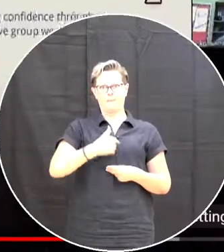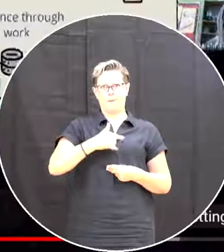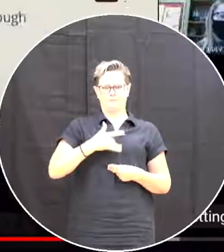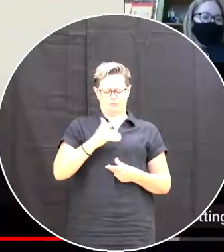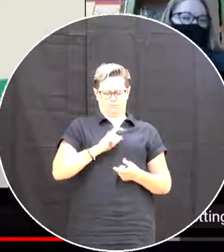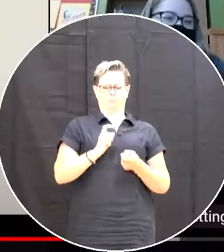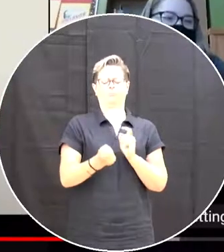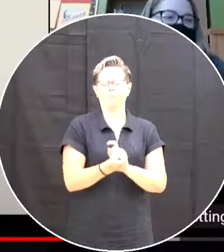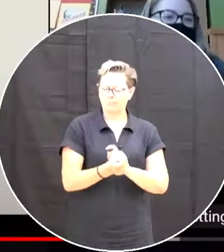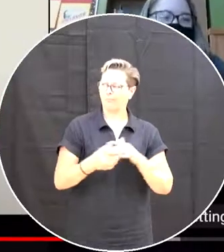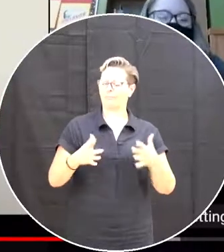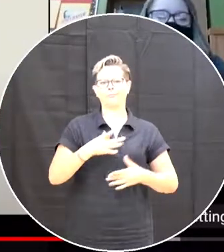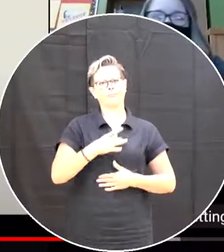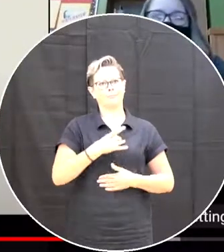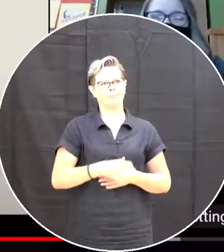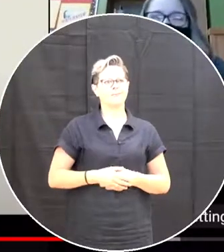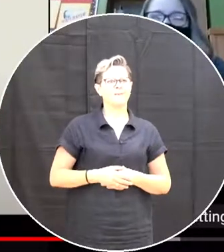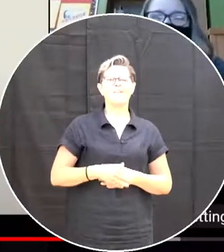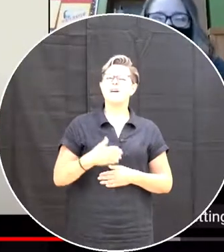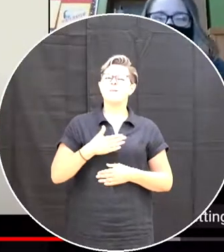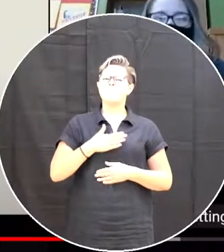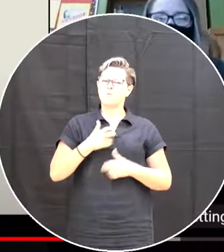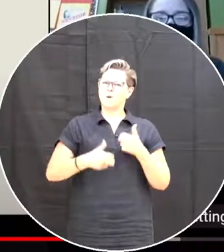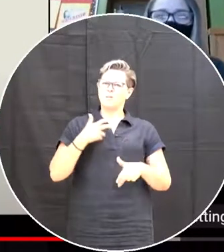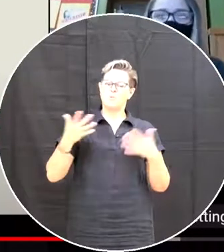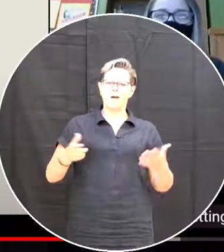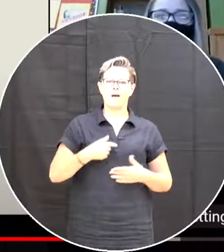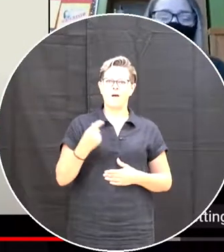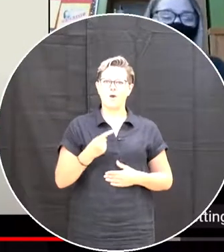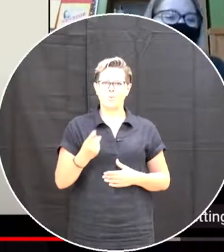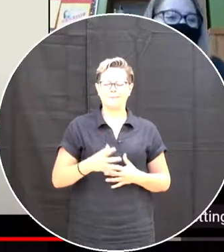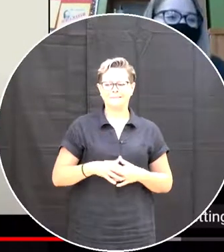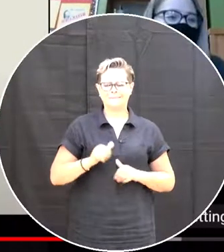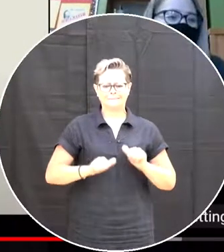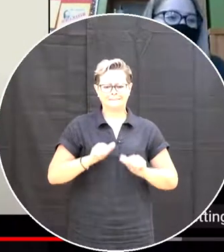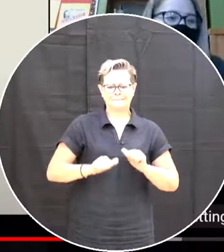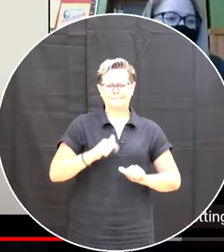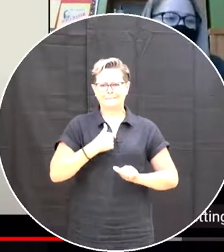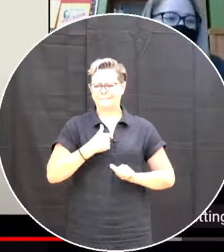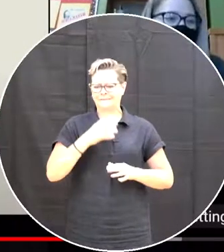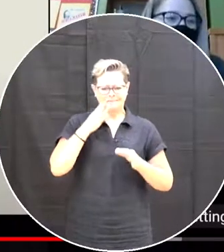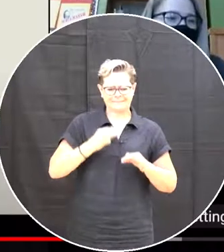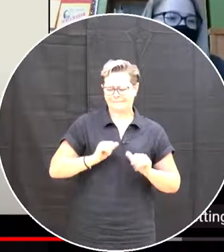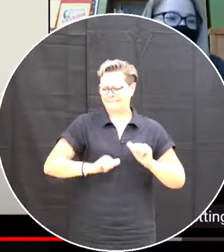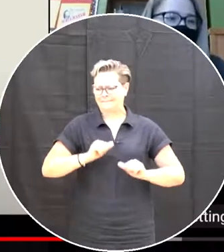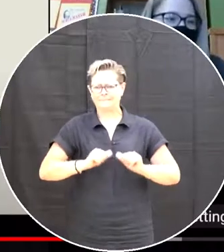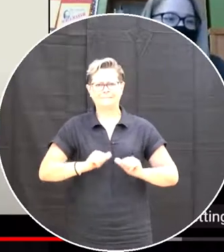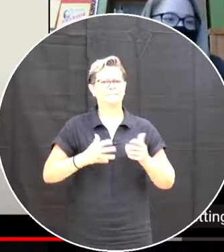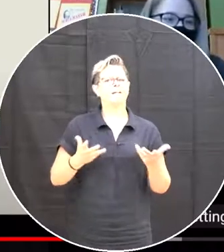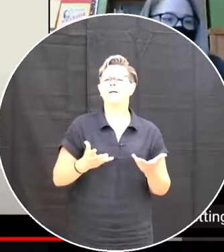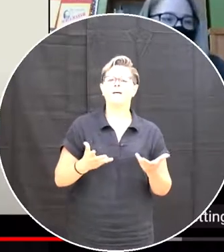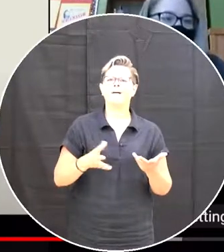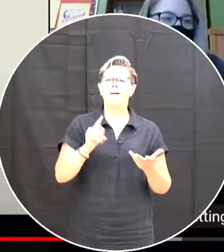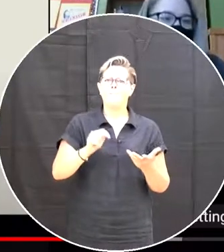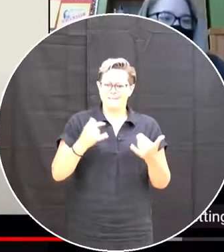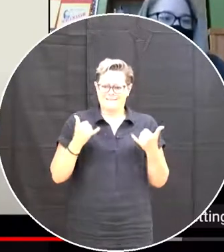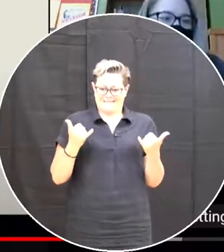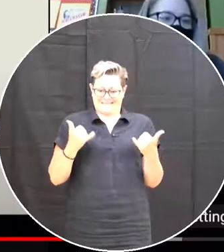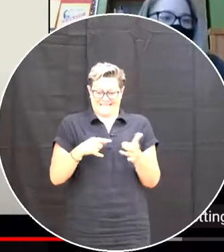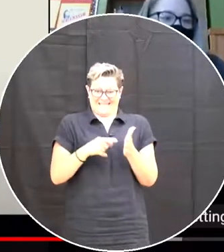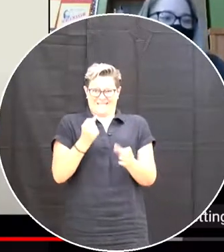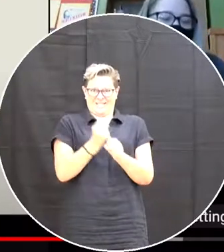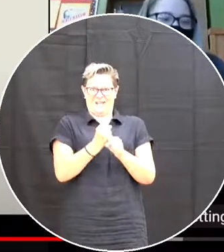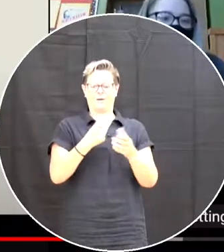My biggest problem is that I second guess myself way too much And so this year with collaborative group work I